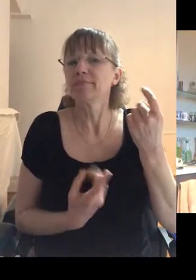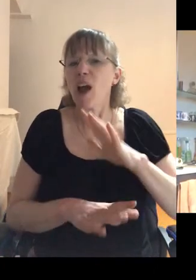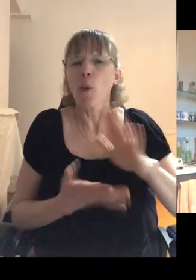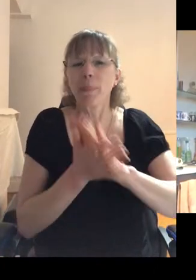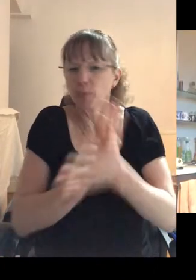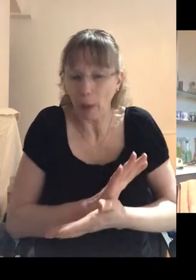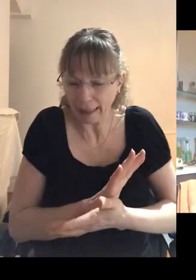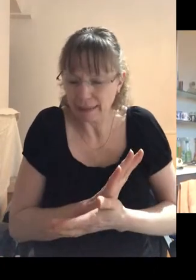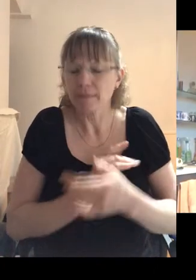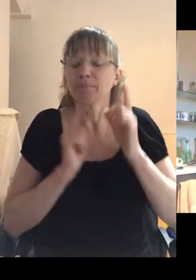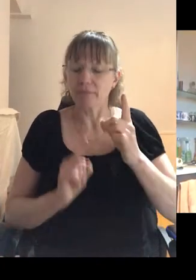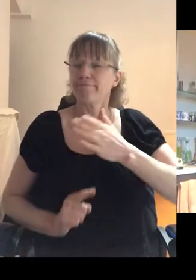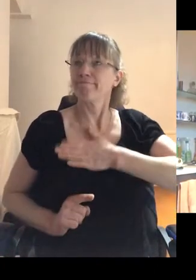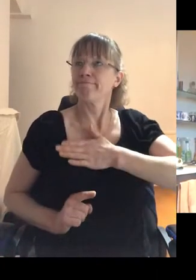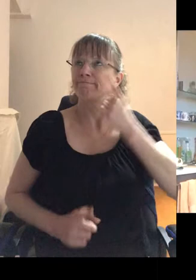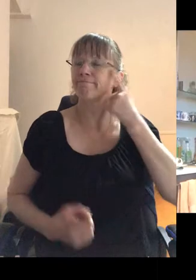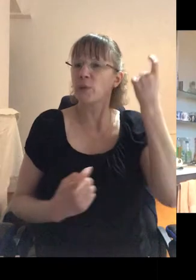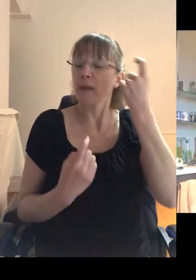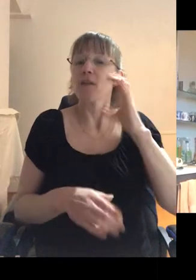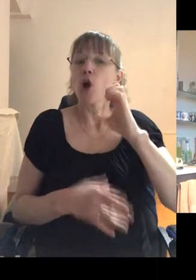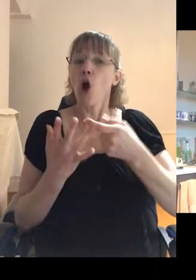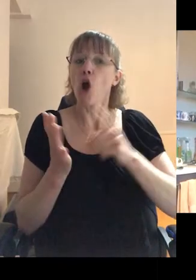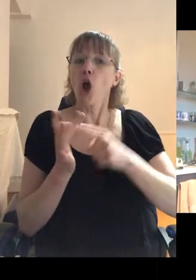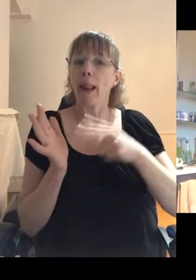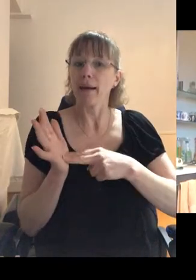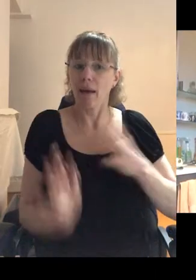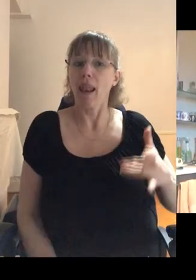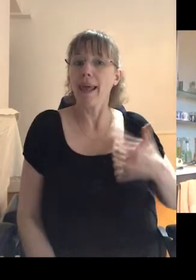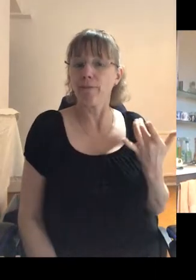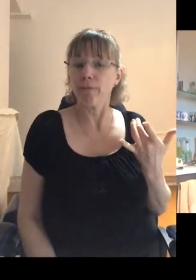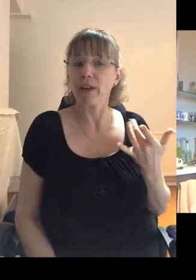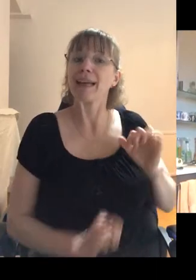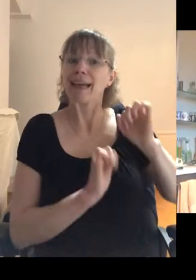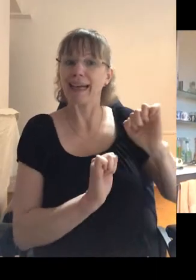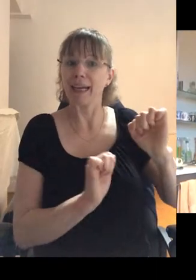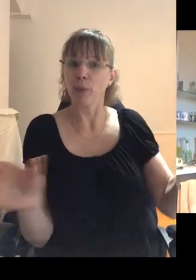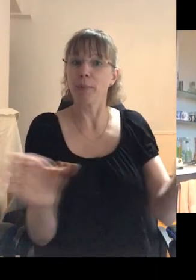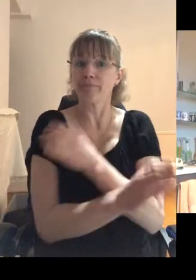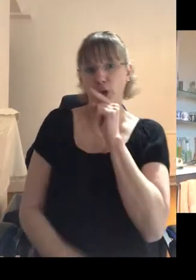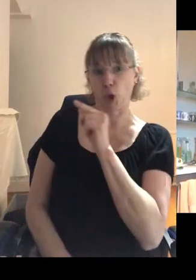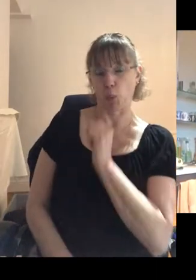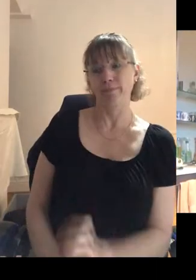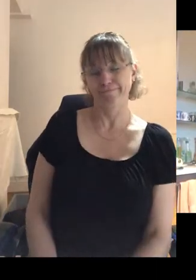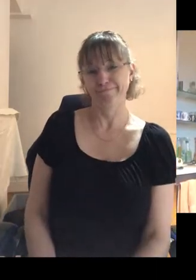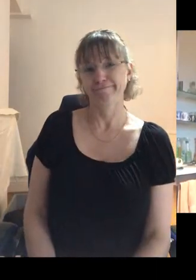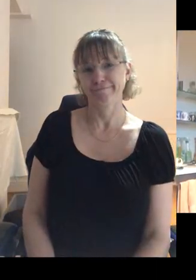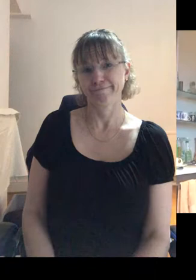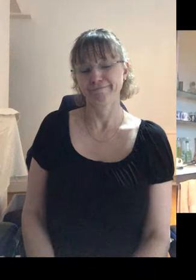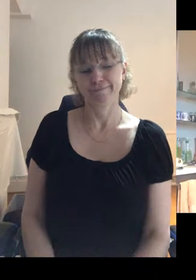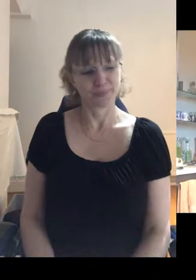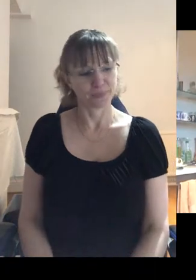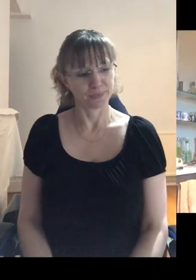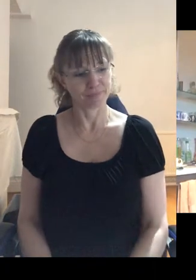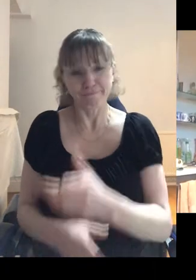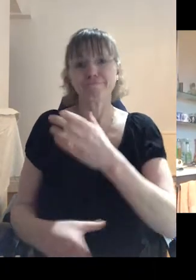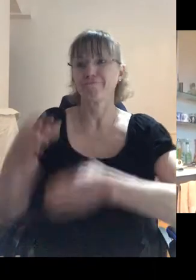won't be a spoiler. But I like to think that if Colin had survived, that he would have been you, you